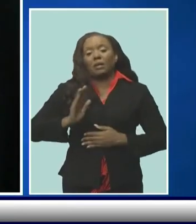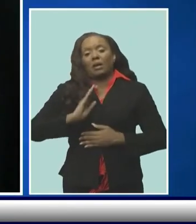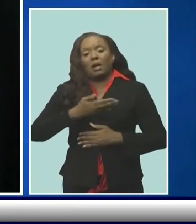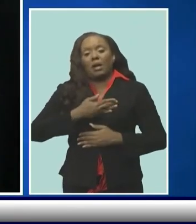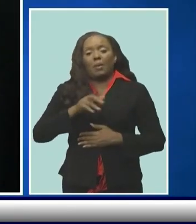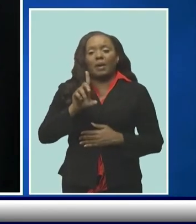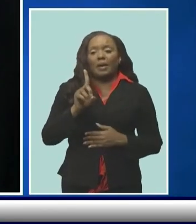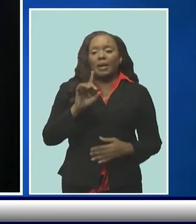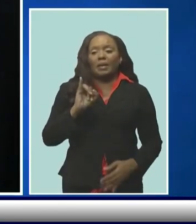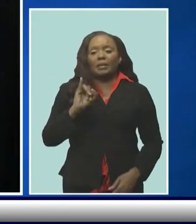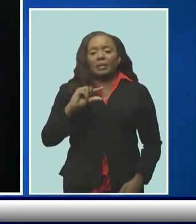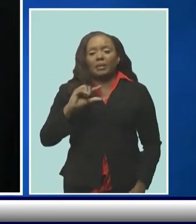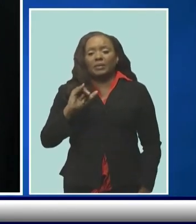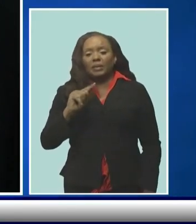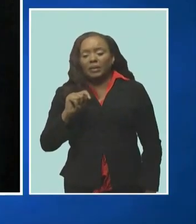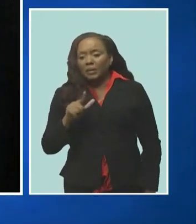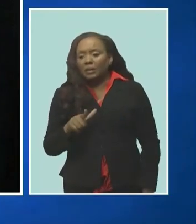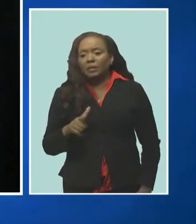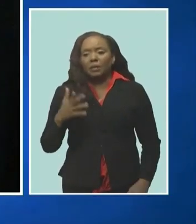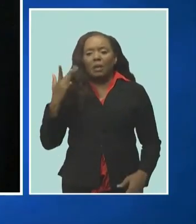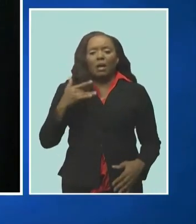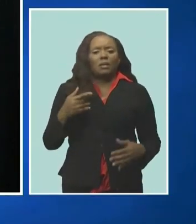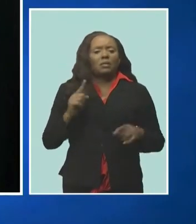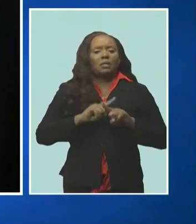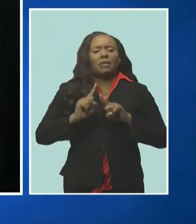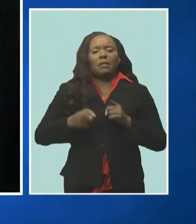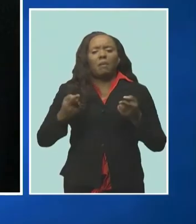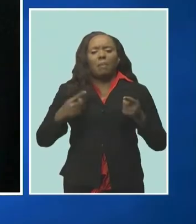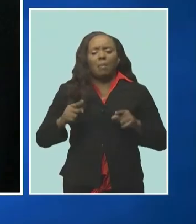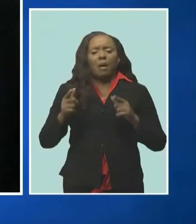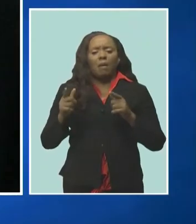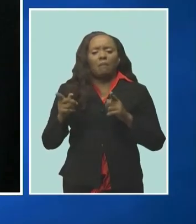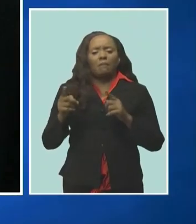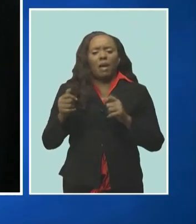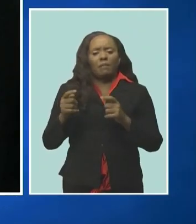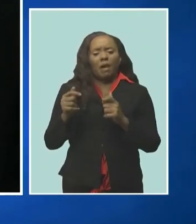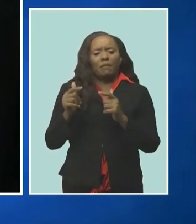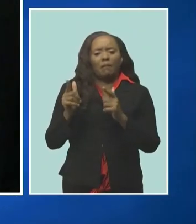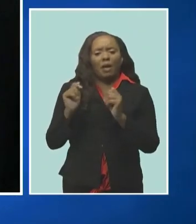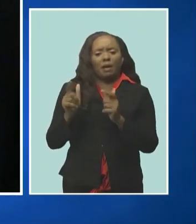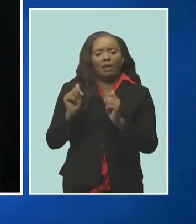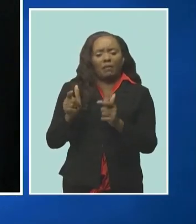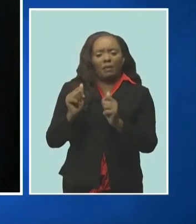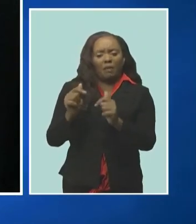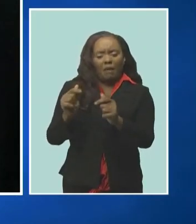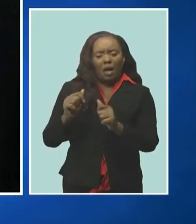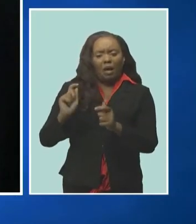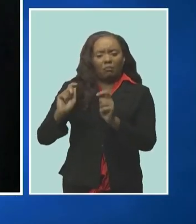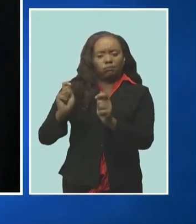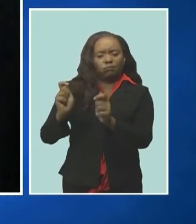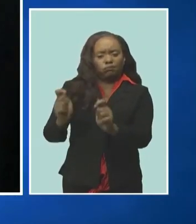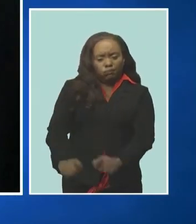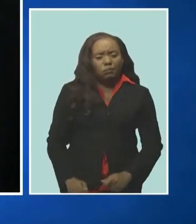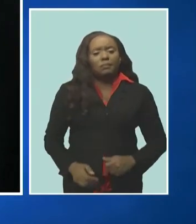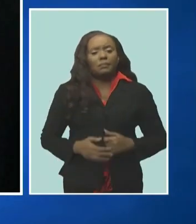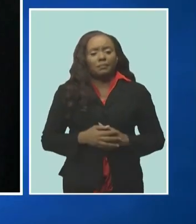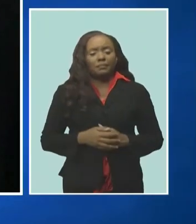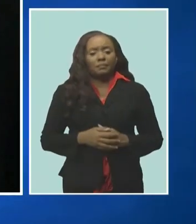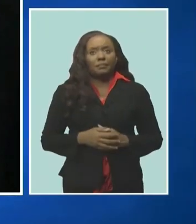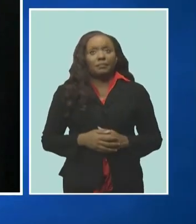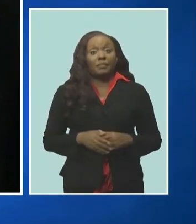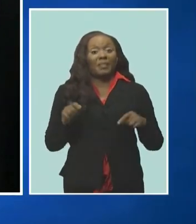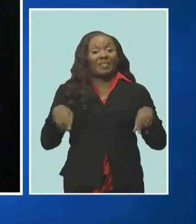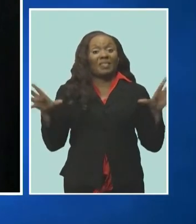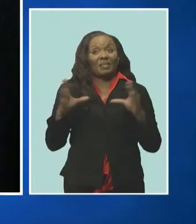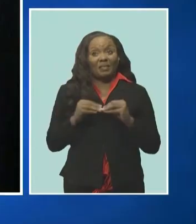environment where there are rapidly occurring technological advancements and an almost constant course of change this summit